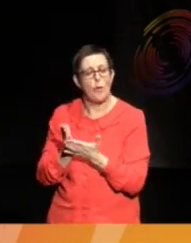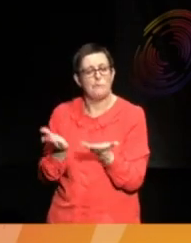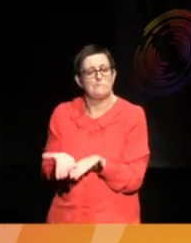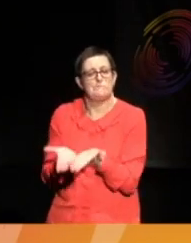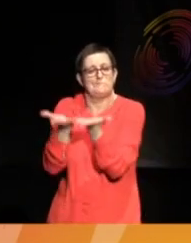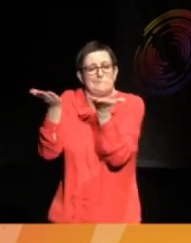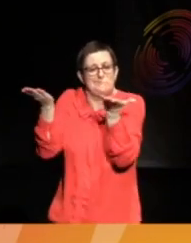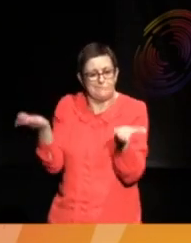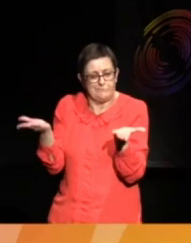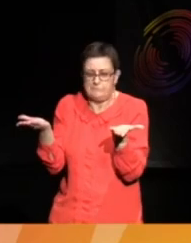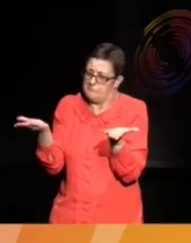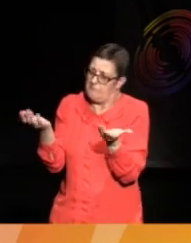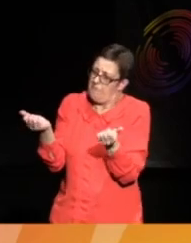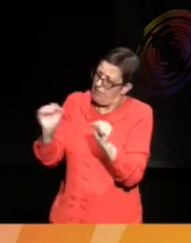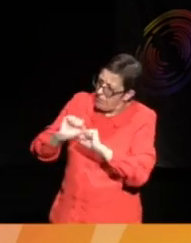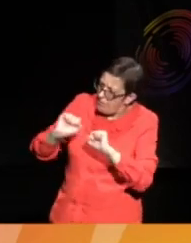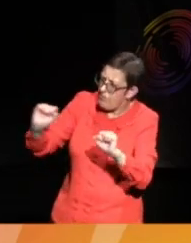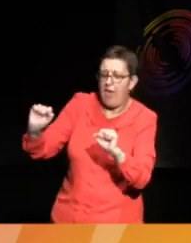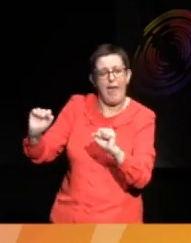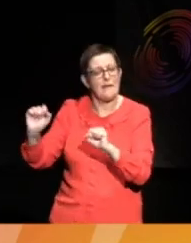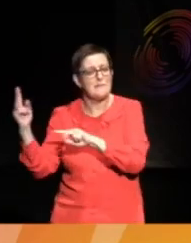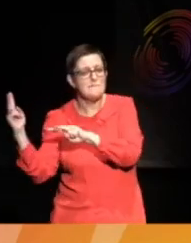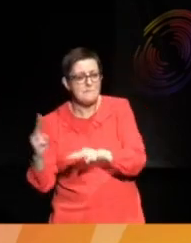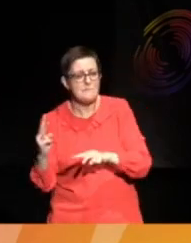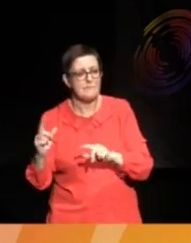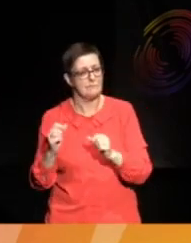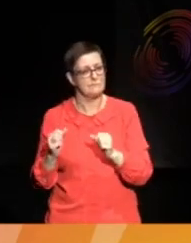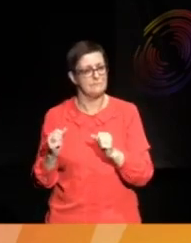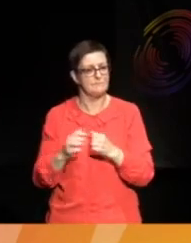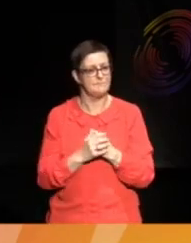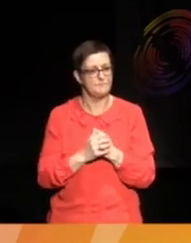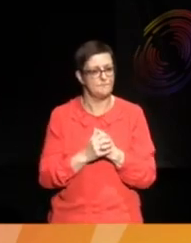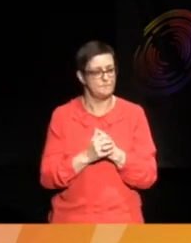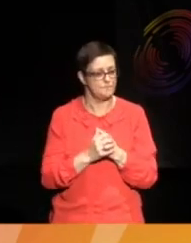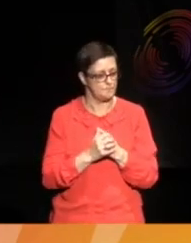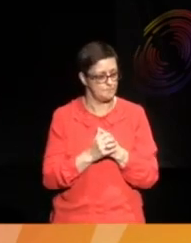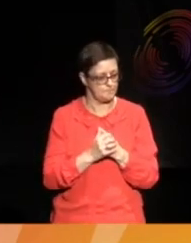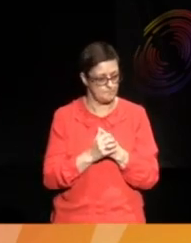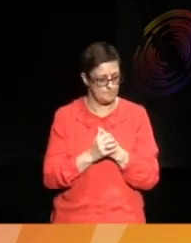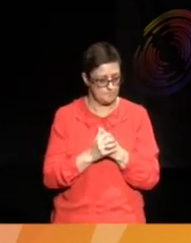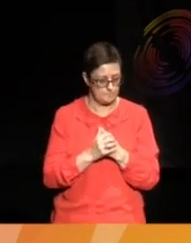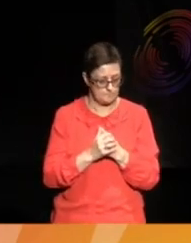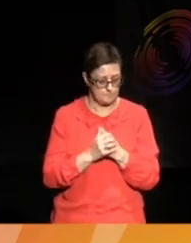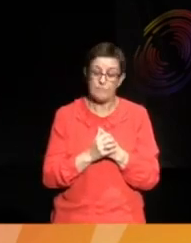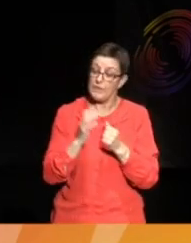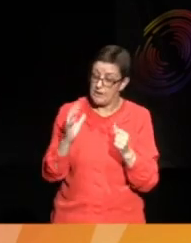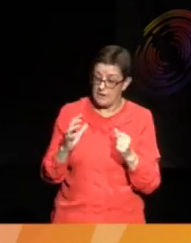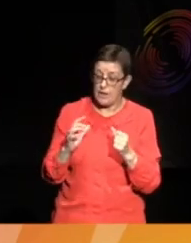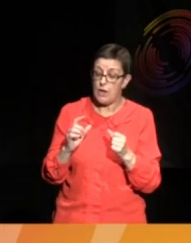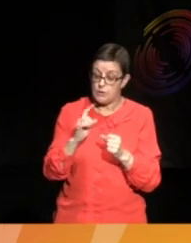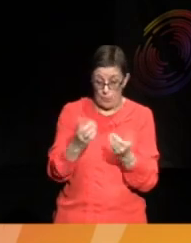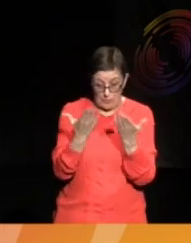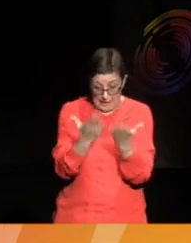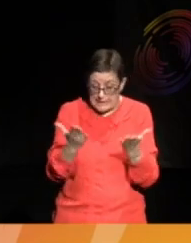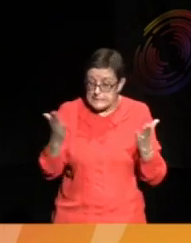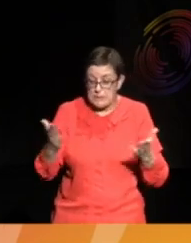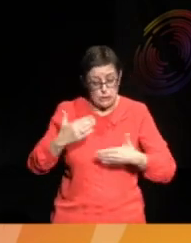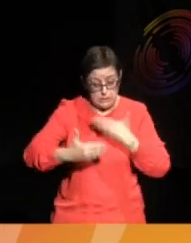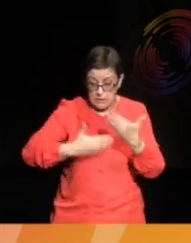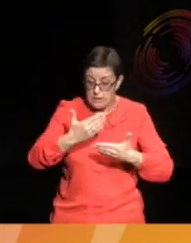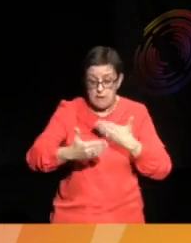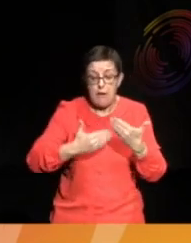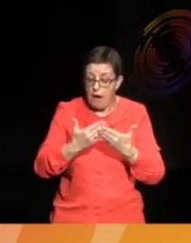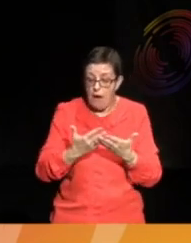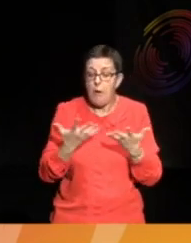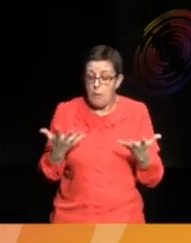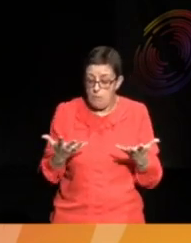people to tell stories from their own perspectives, which were previously marginalized because of colonialism. So, the exhibition went that well, and up to now, it's